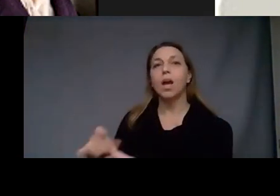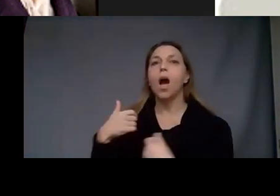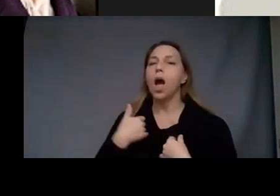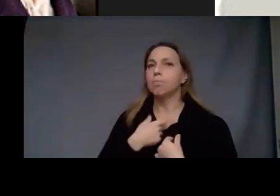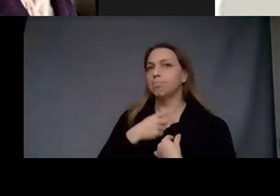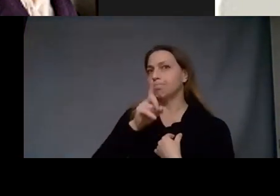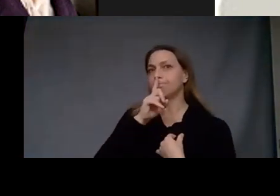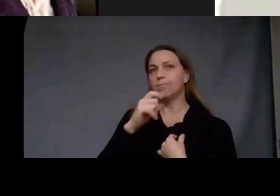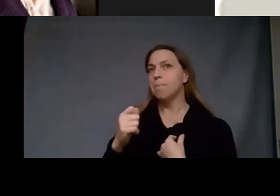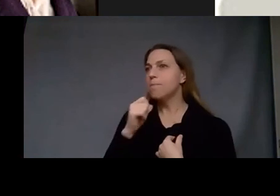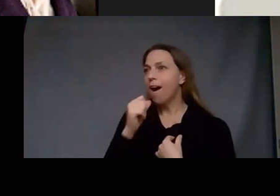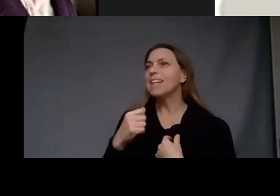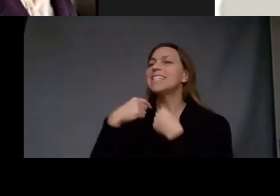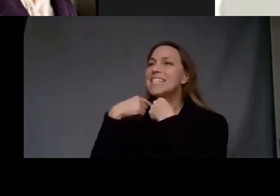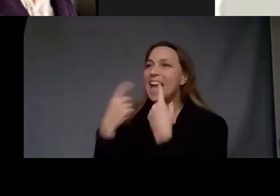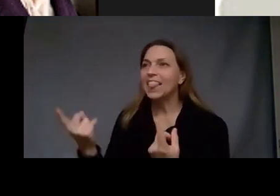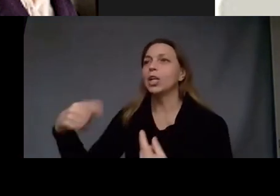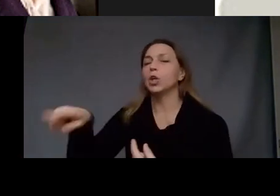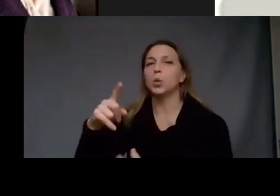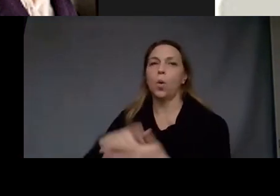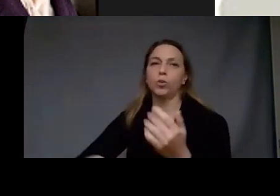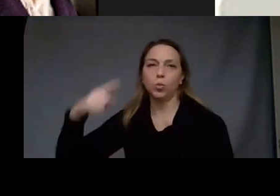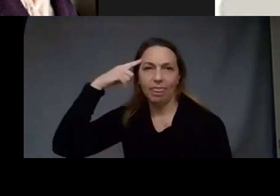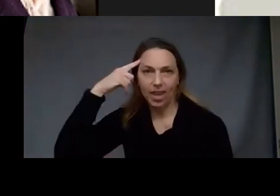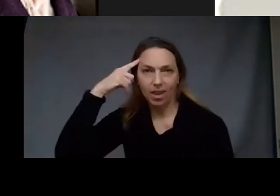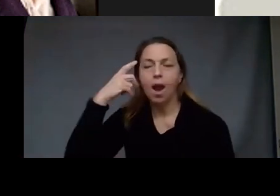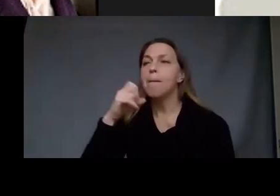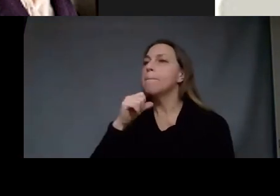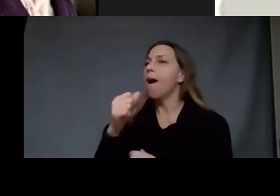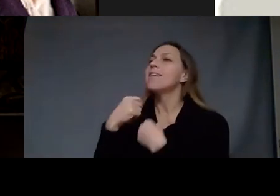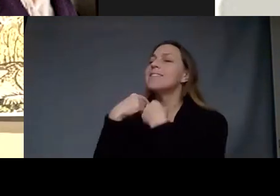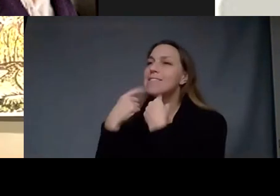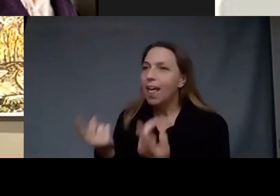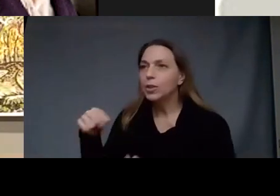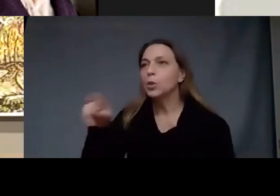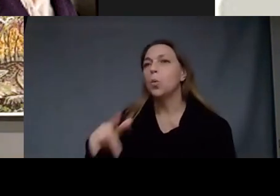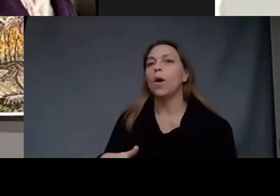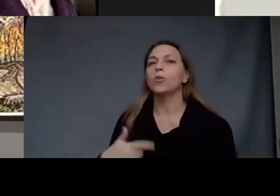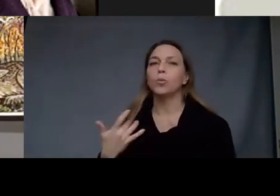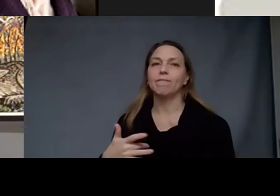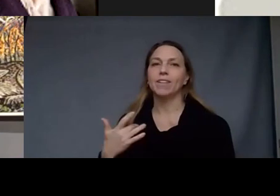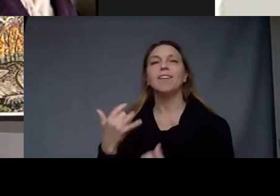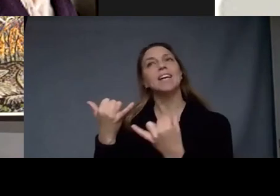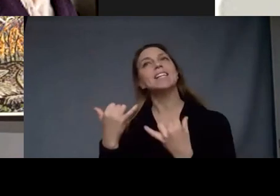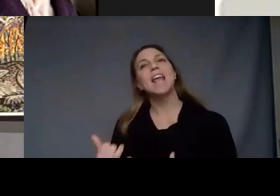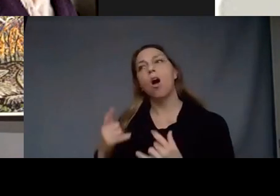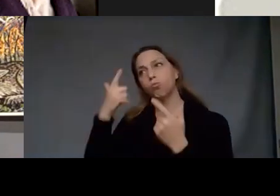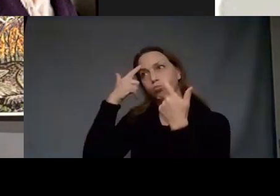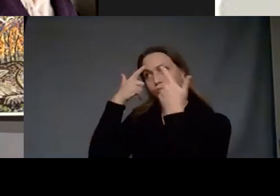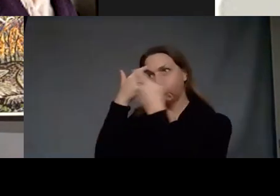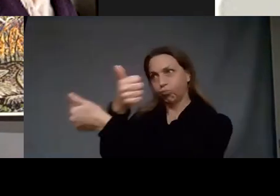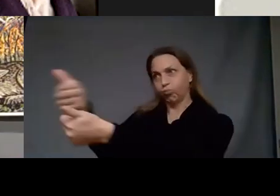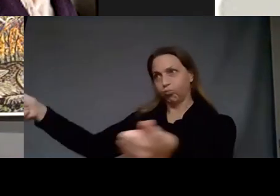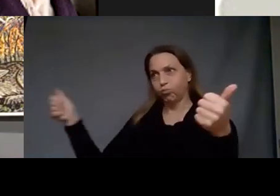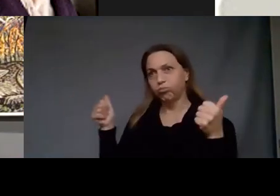people what to think or what to feel as much now it's more of a kind of